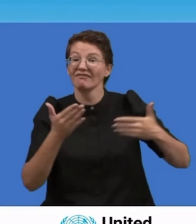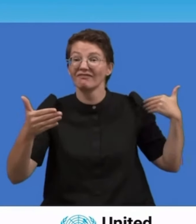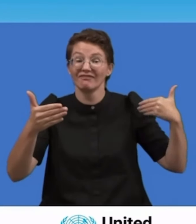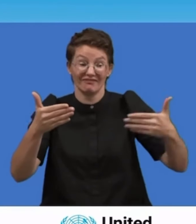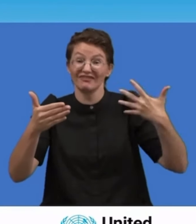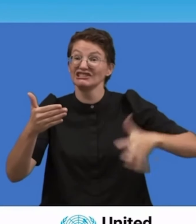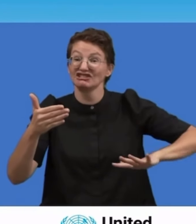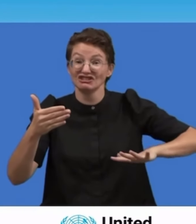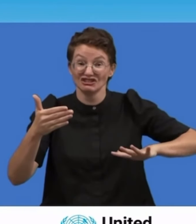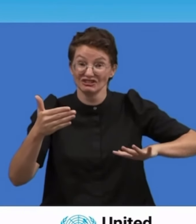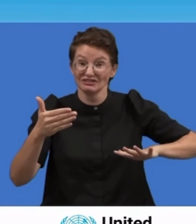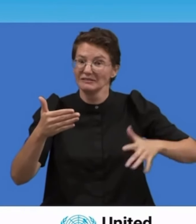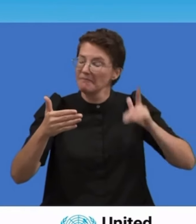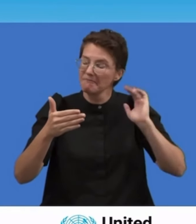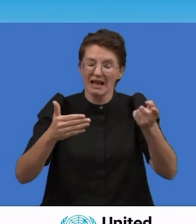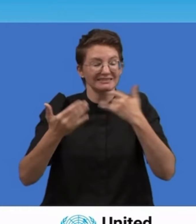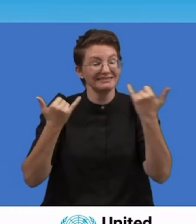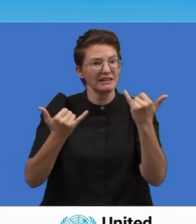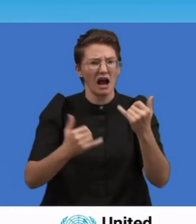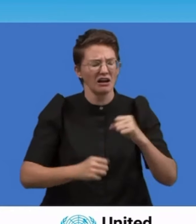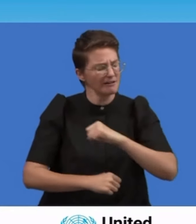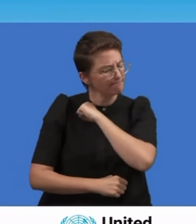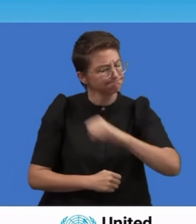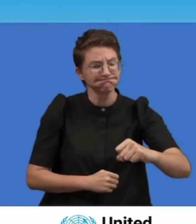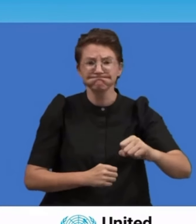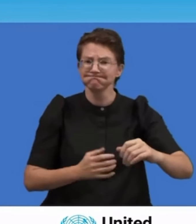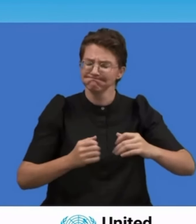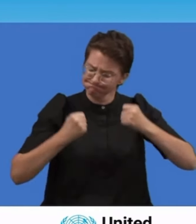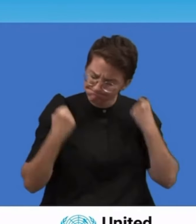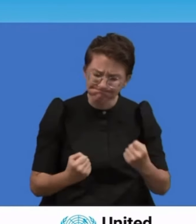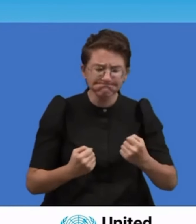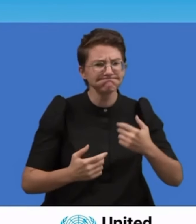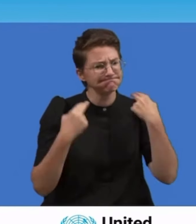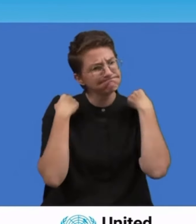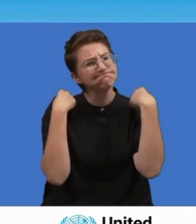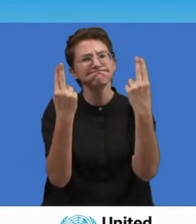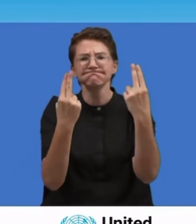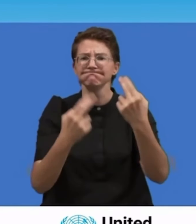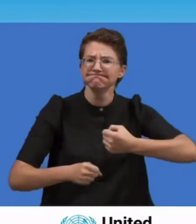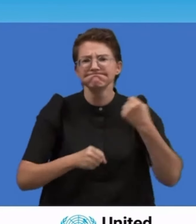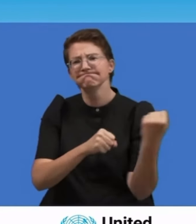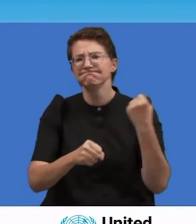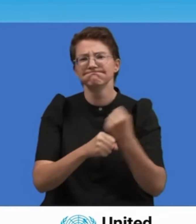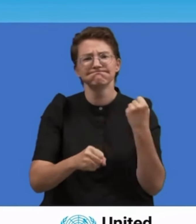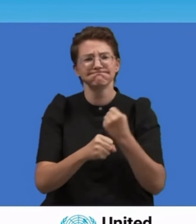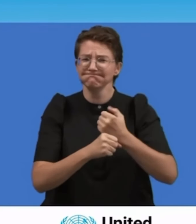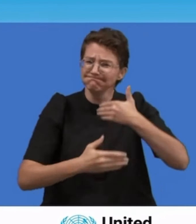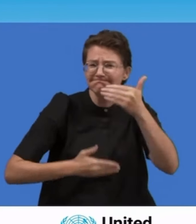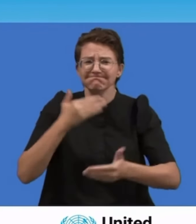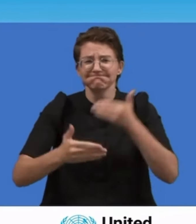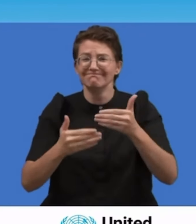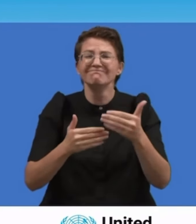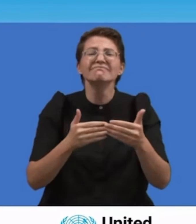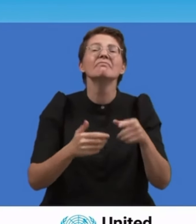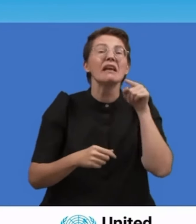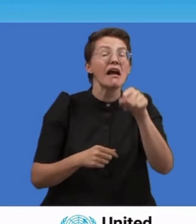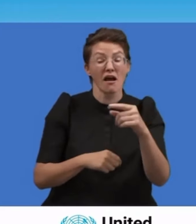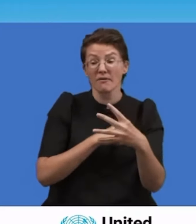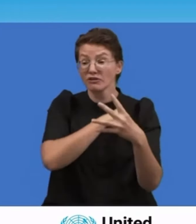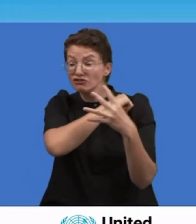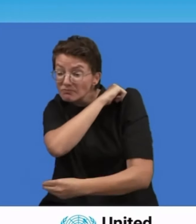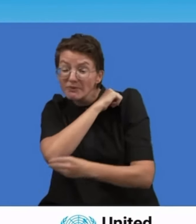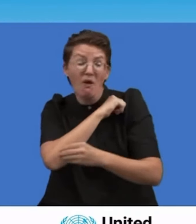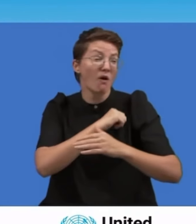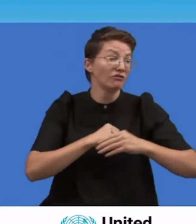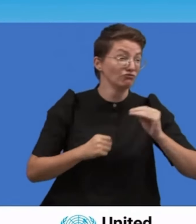generation that stood by as the world burned, whilst inequality widened, and promises of justice went